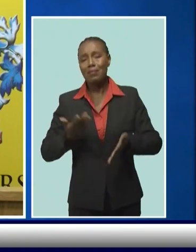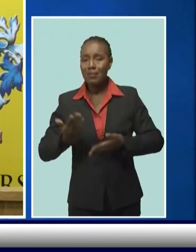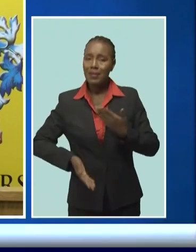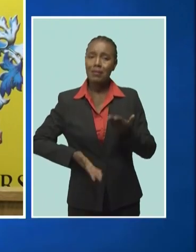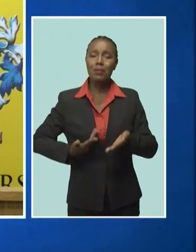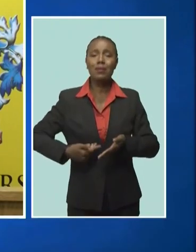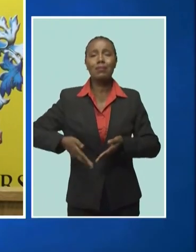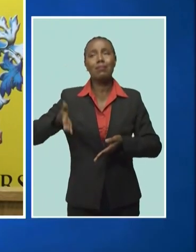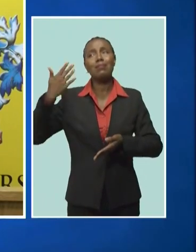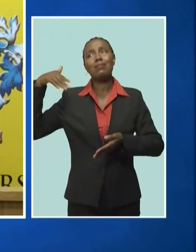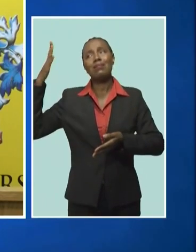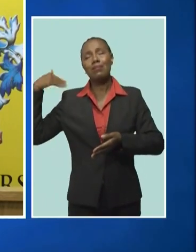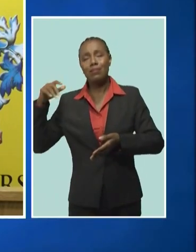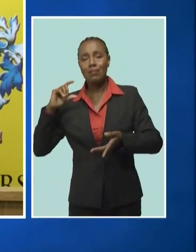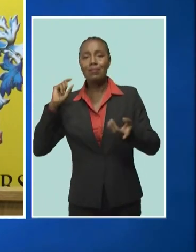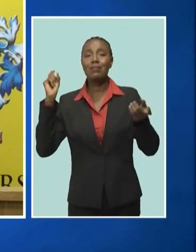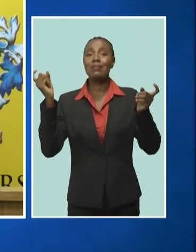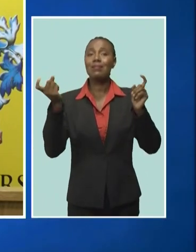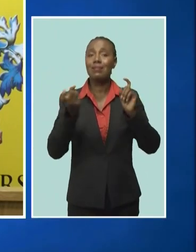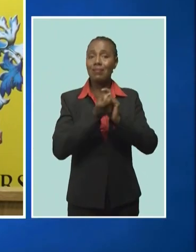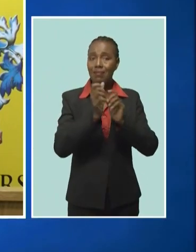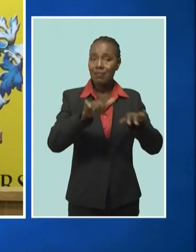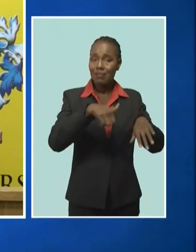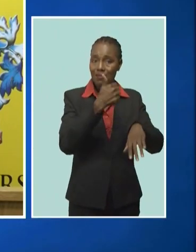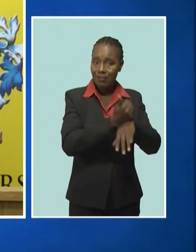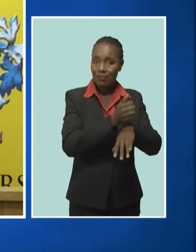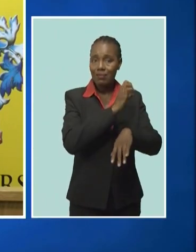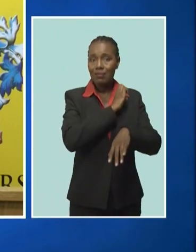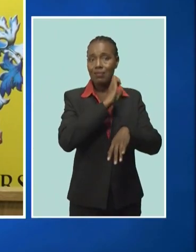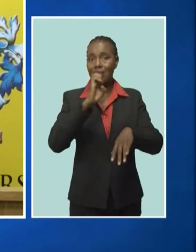should have exchanged this embassies this political